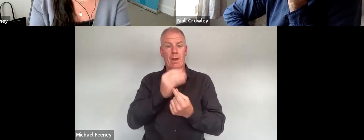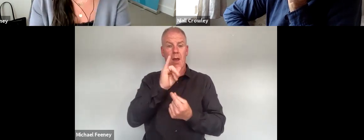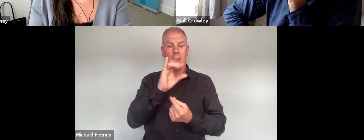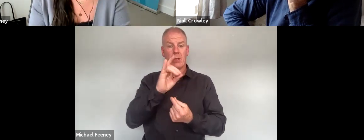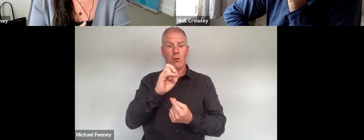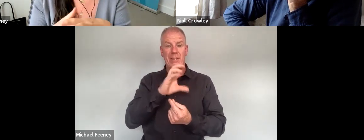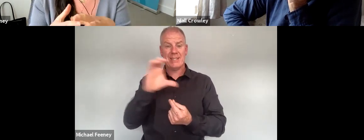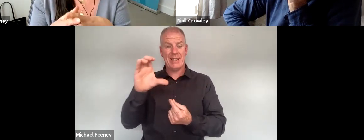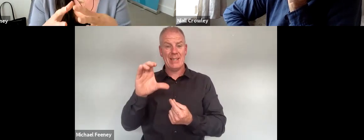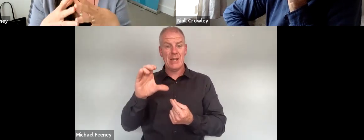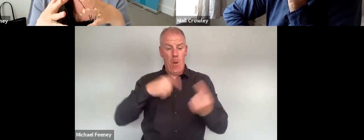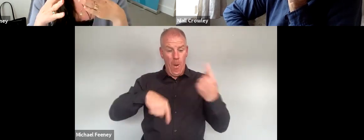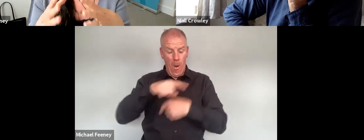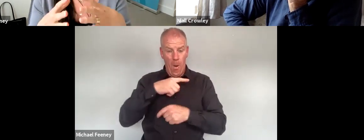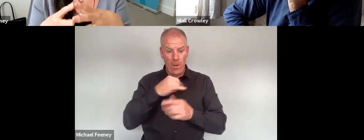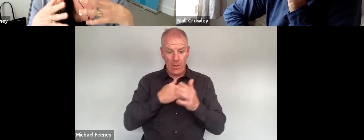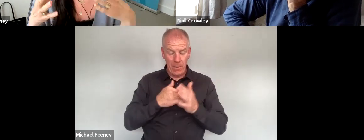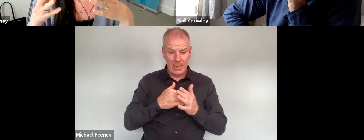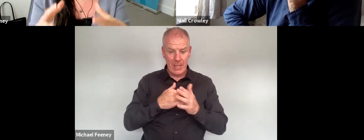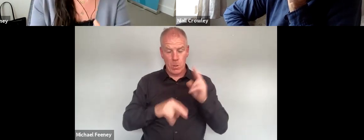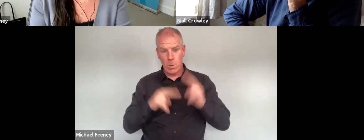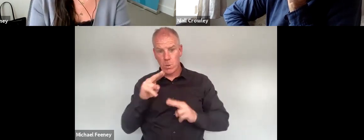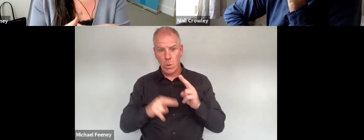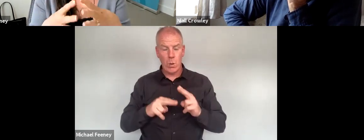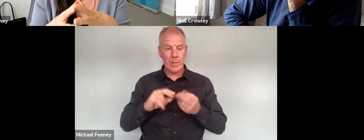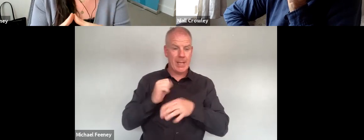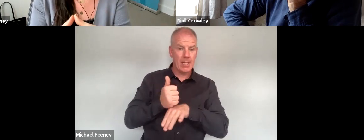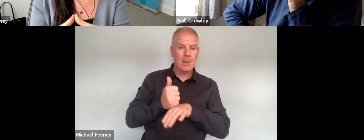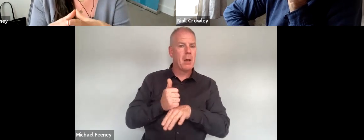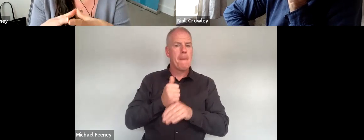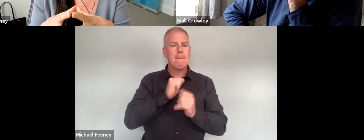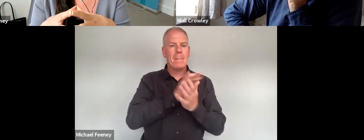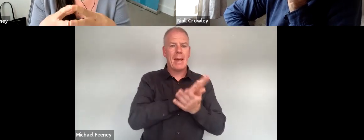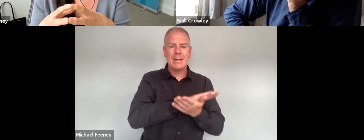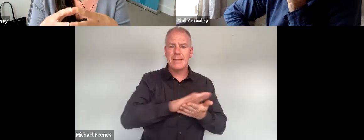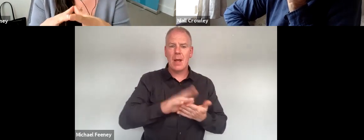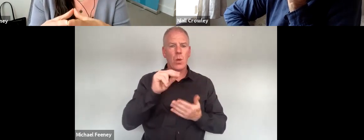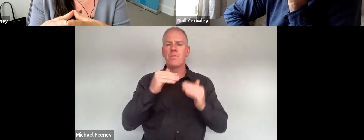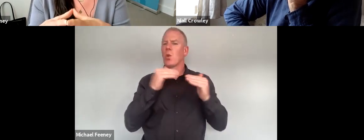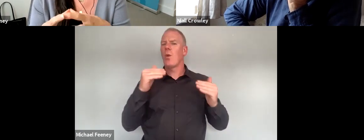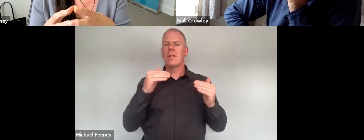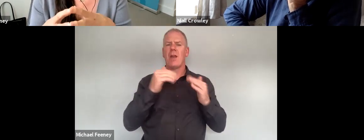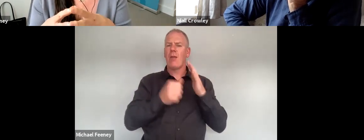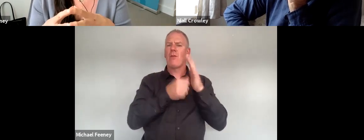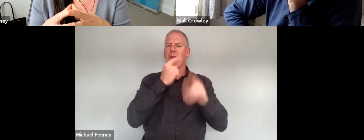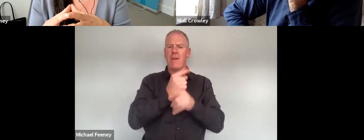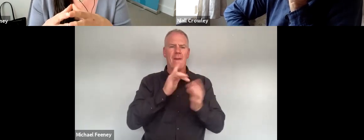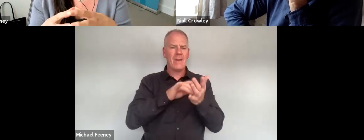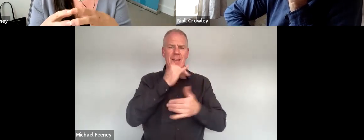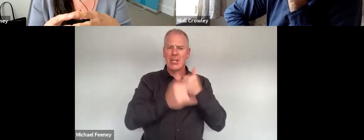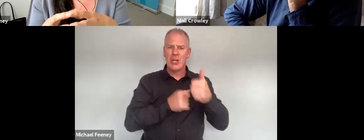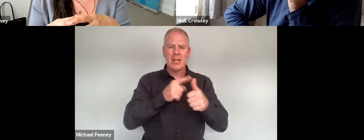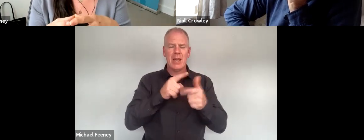with our own legislation was established we didn't emerge from a blank slate the equality authority had existed for 15 years and the